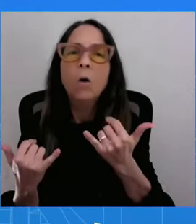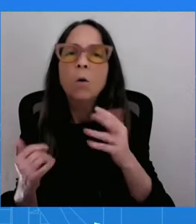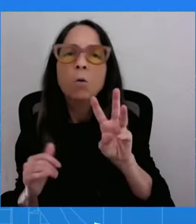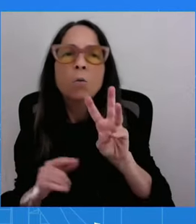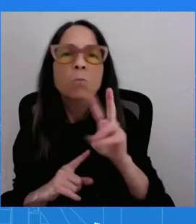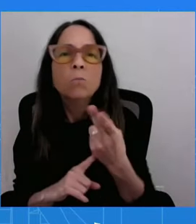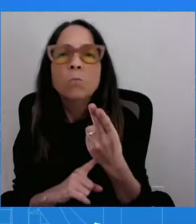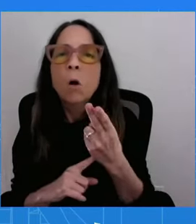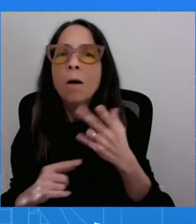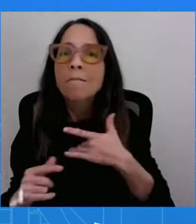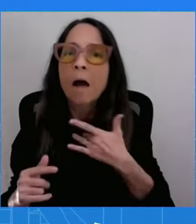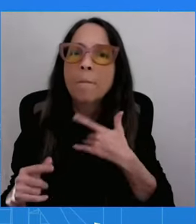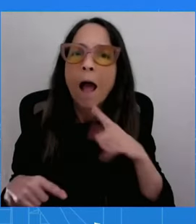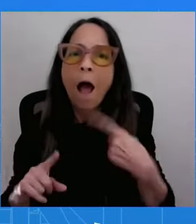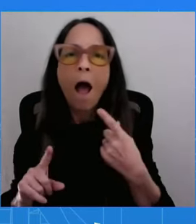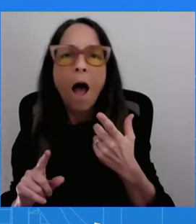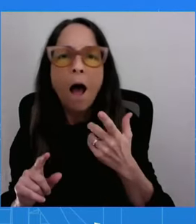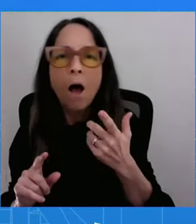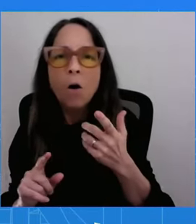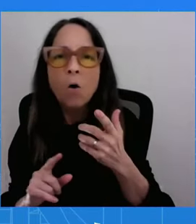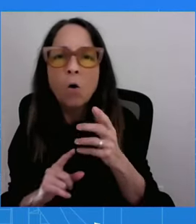sexist references to the Vice President?